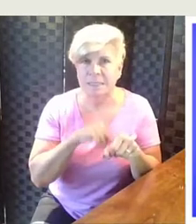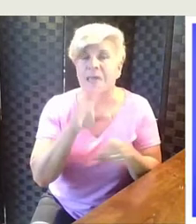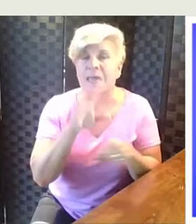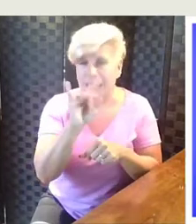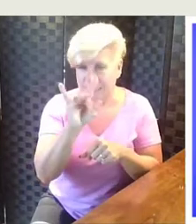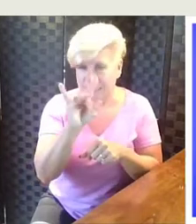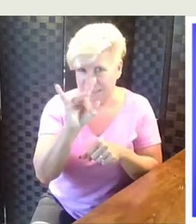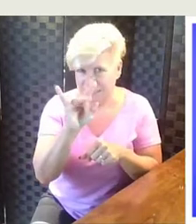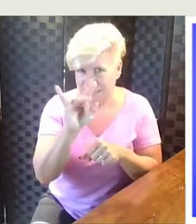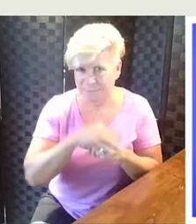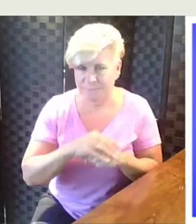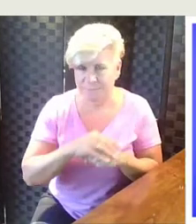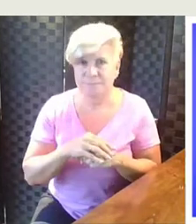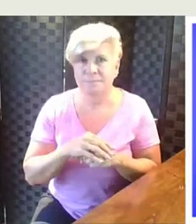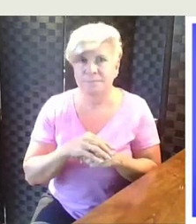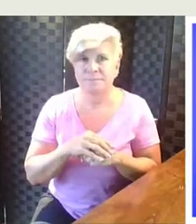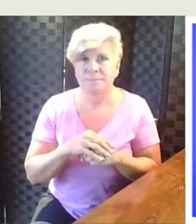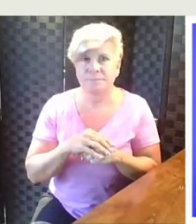Eighteen.